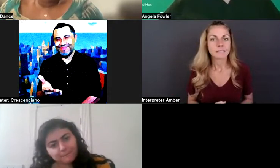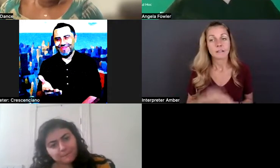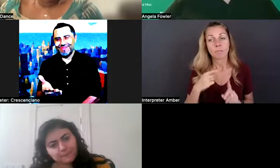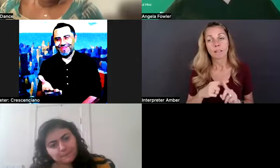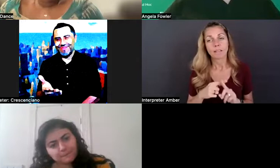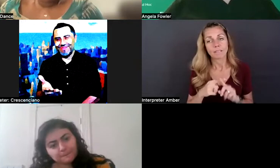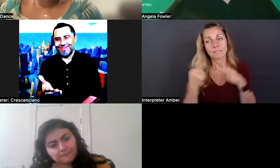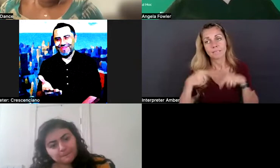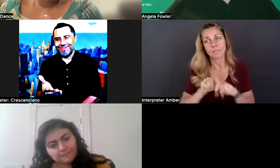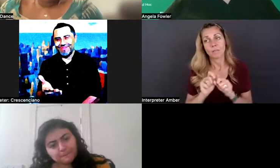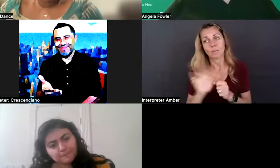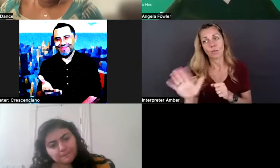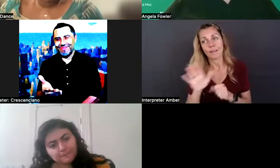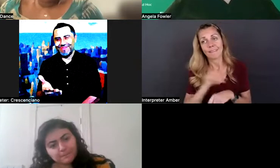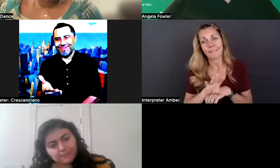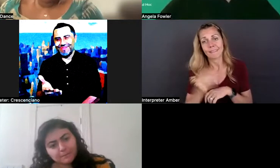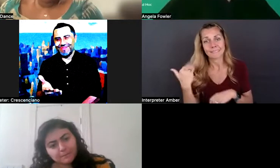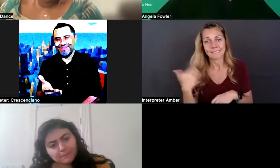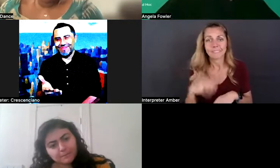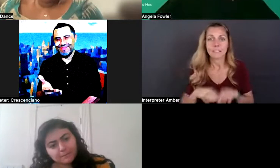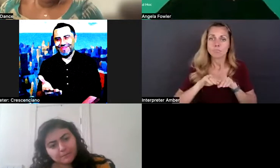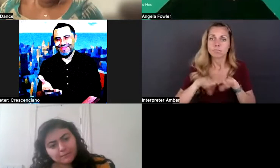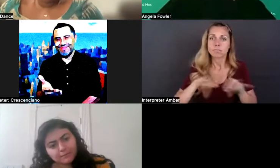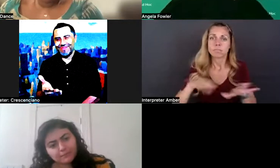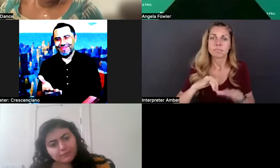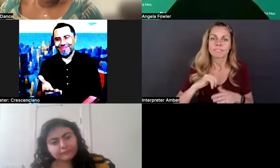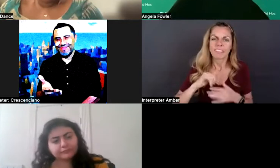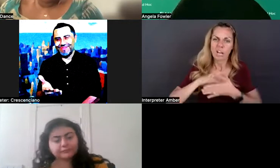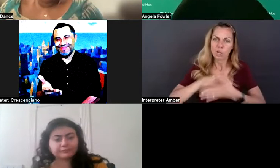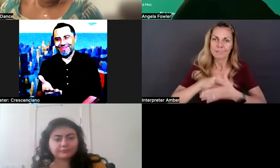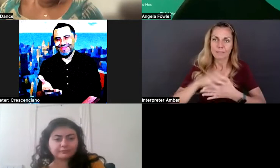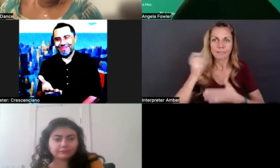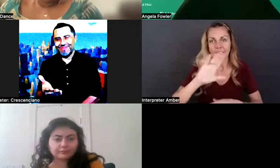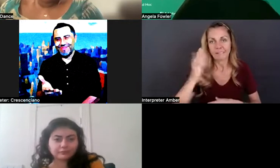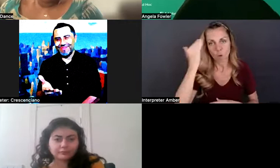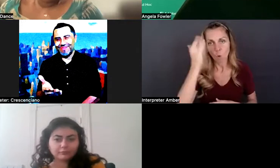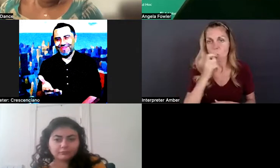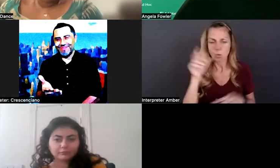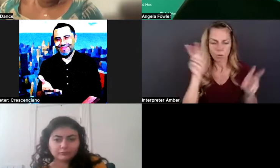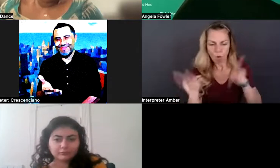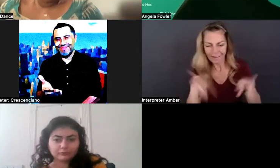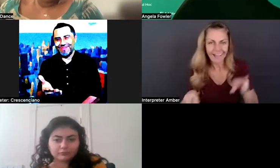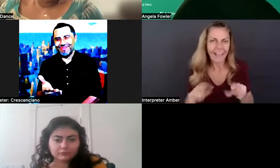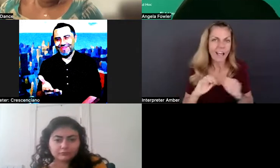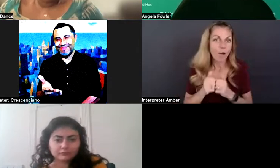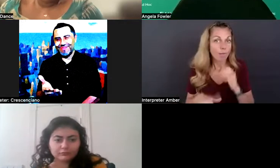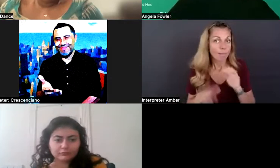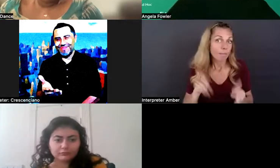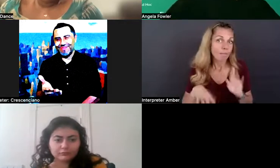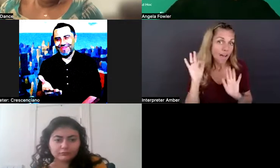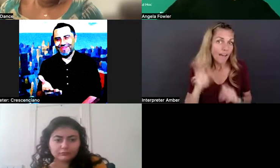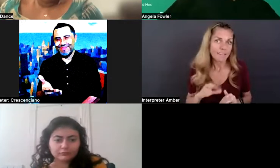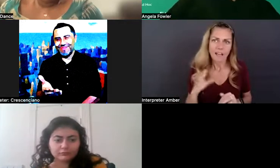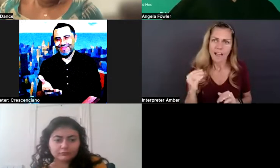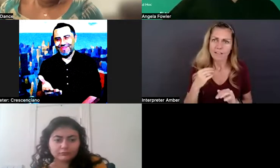earlier in the session about pushing out that content because you never know who's looking at it, where they're finding it. And it's a great